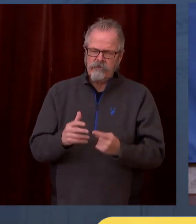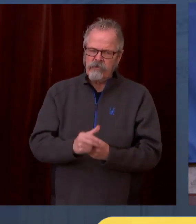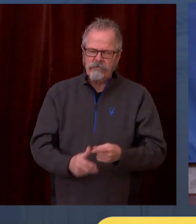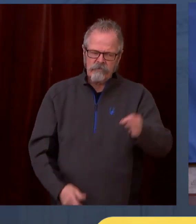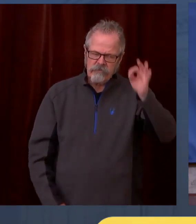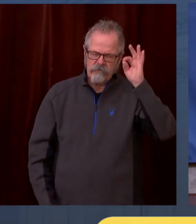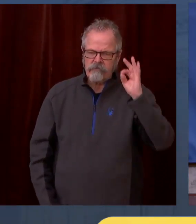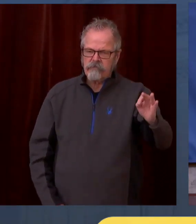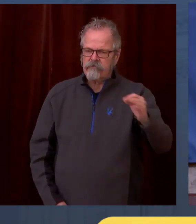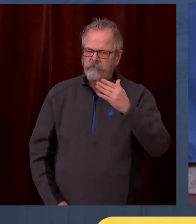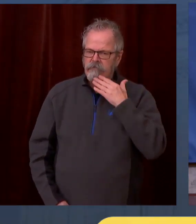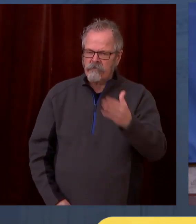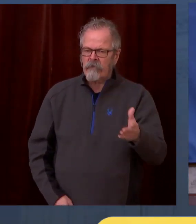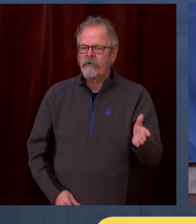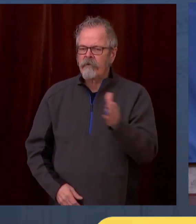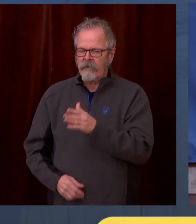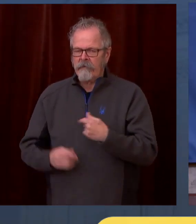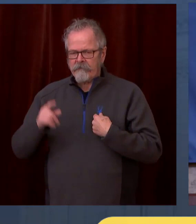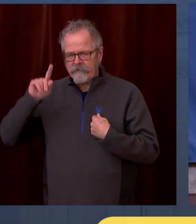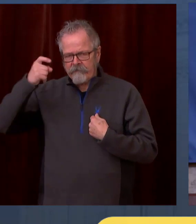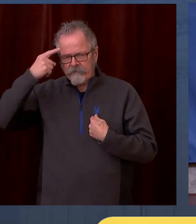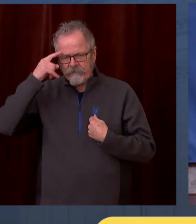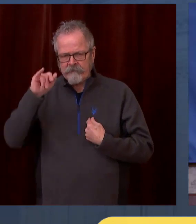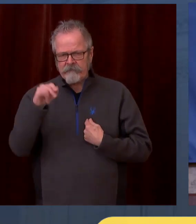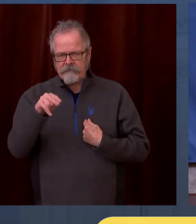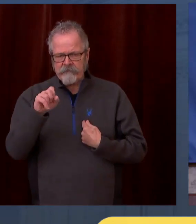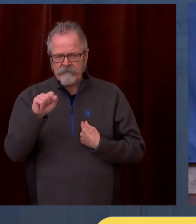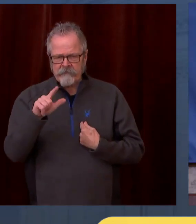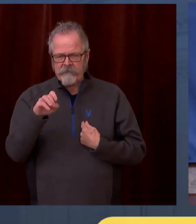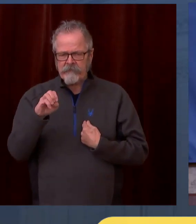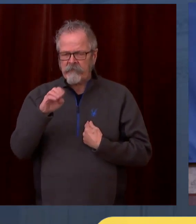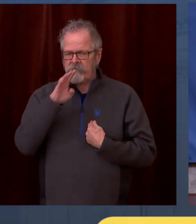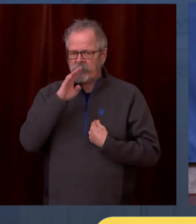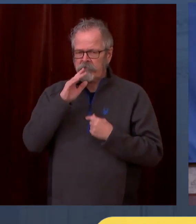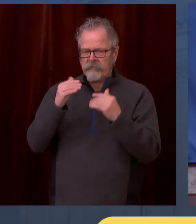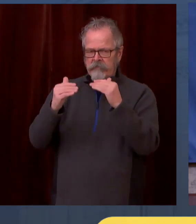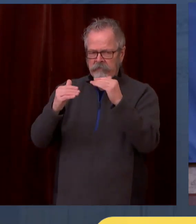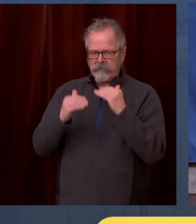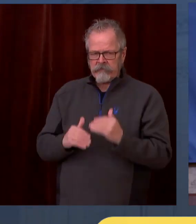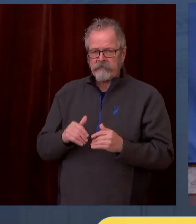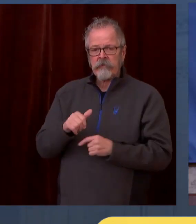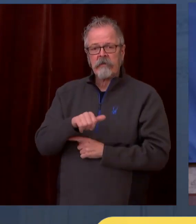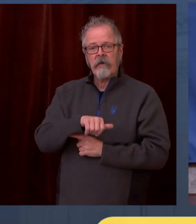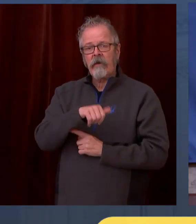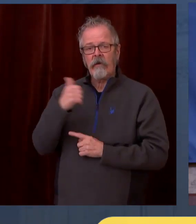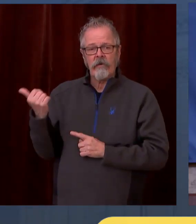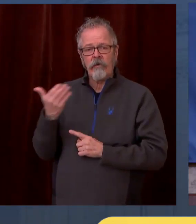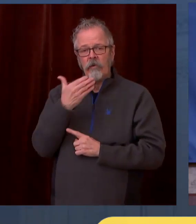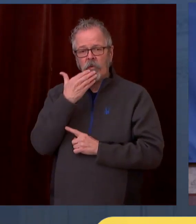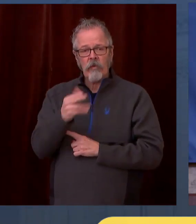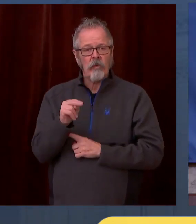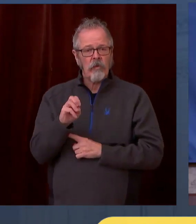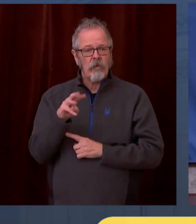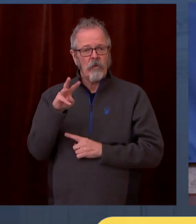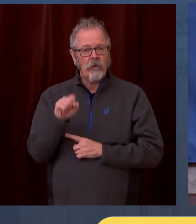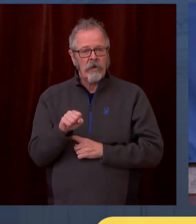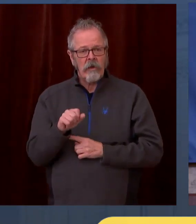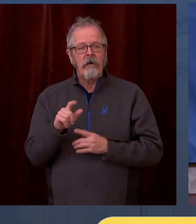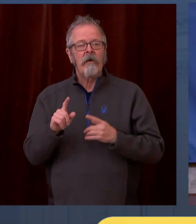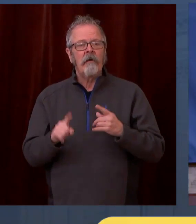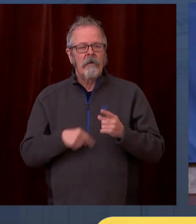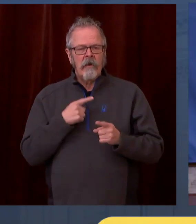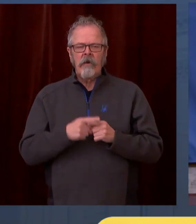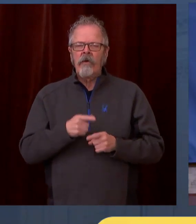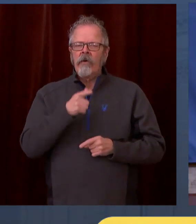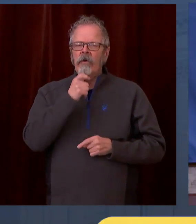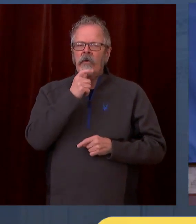today about our family members and friends who are in long-term care facilities and our ability to visit them, something that's